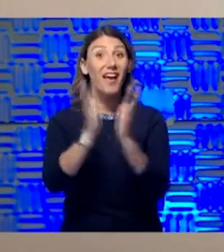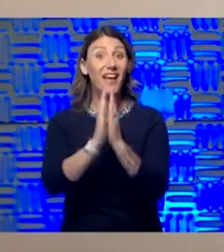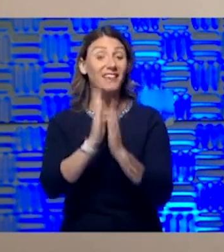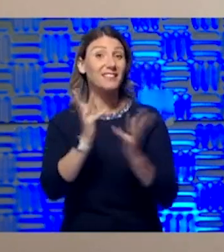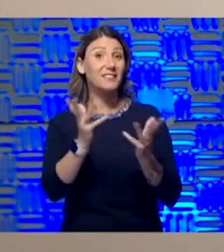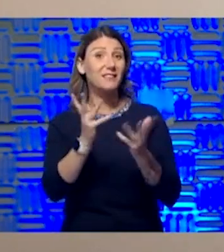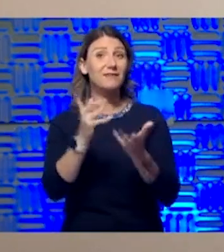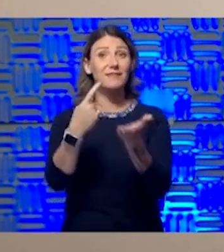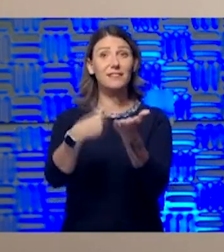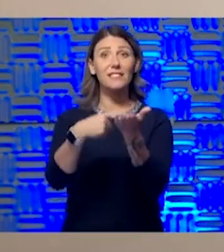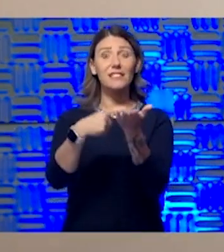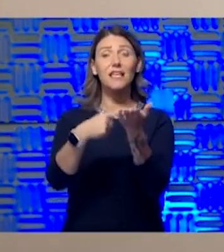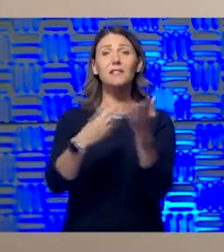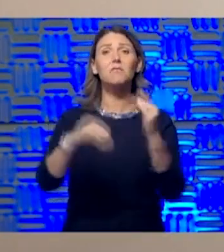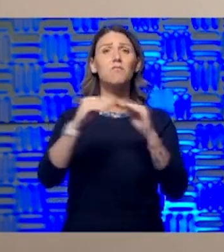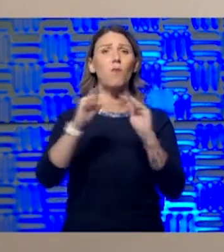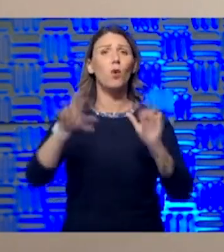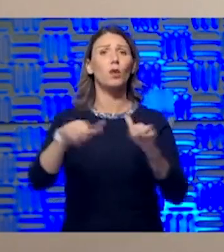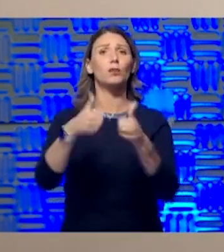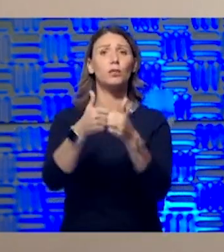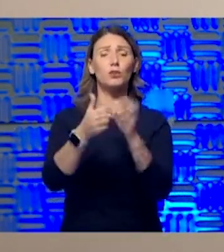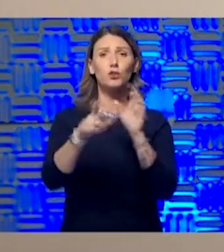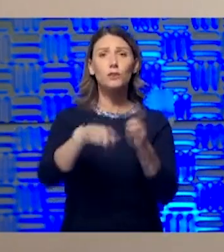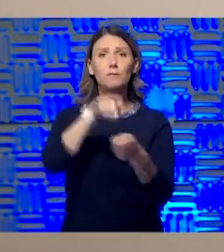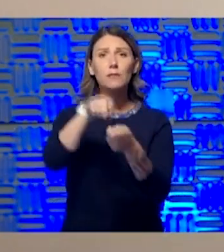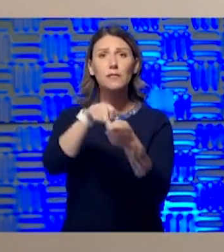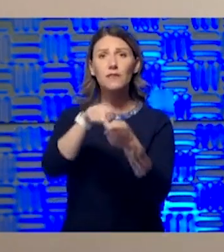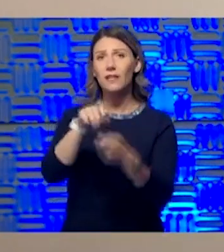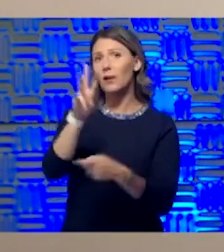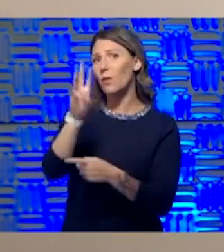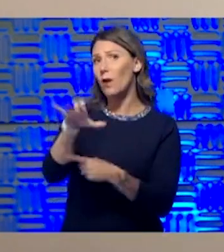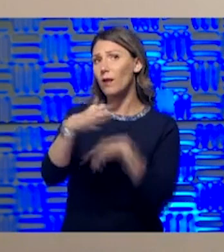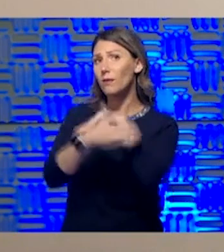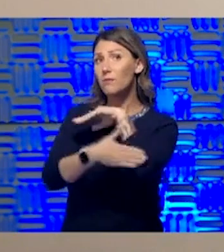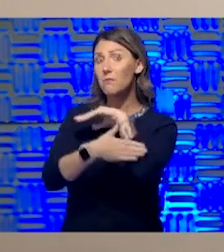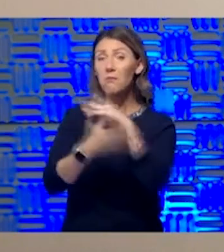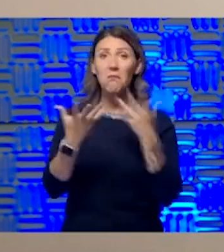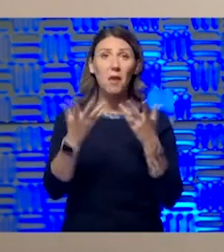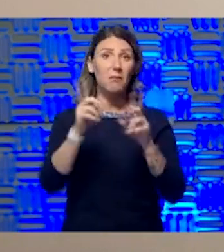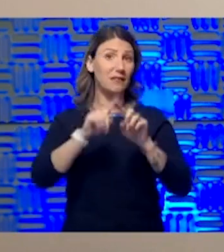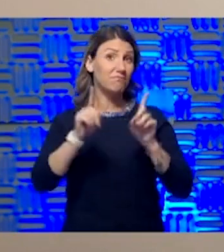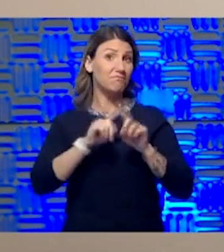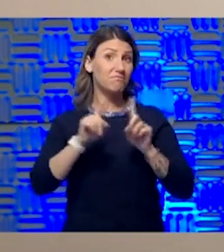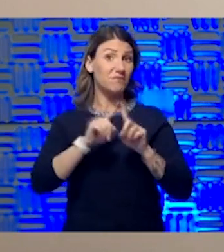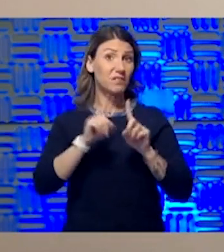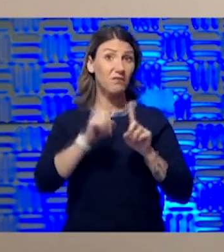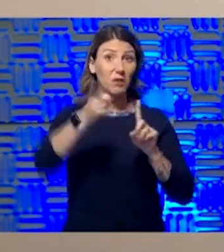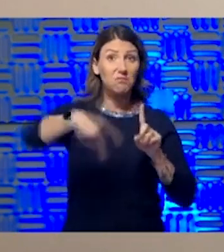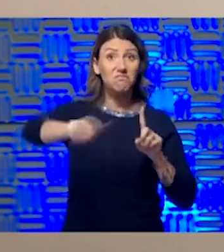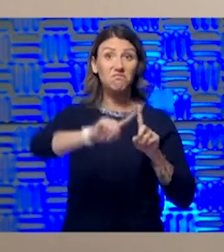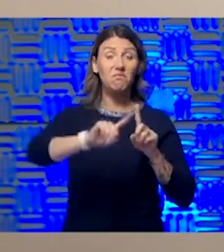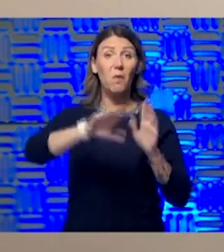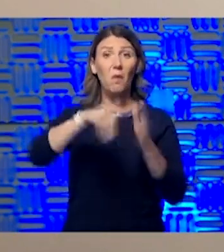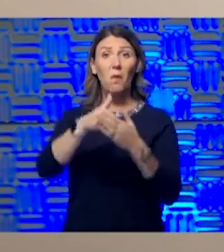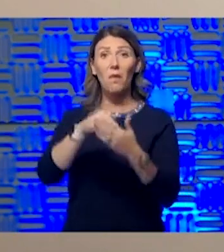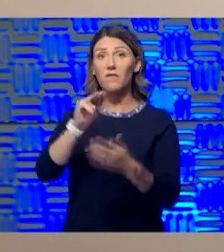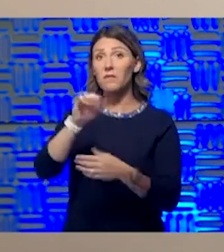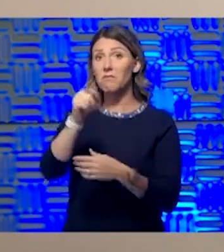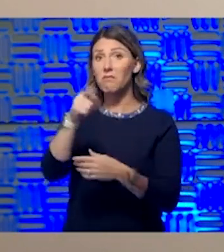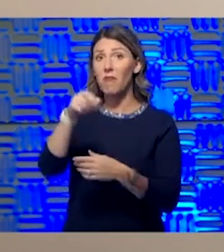talk a little bit about some of the challenges that are specific to Wyandotte County that may be different than the rest of the metro. Yeah.